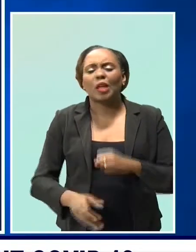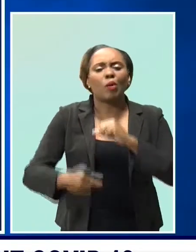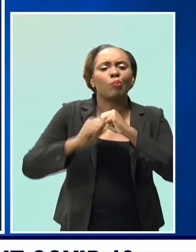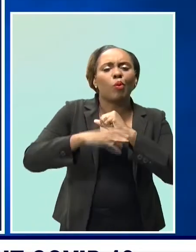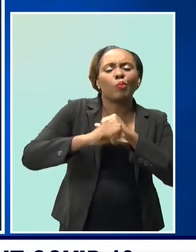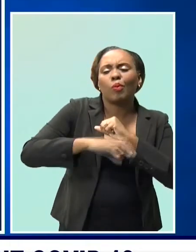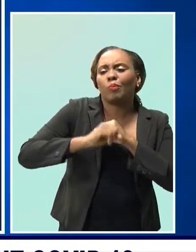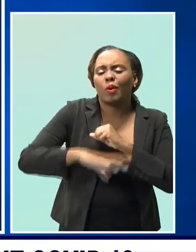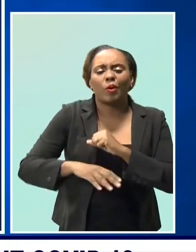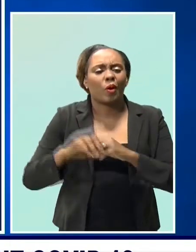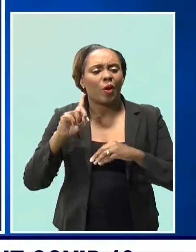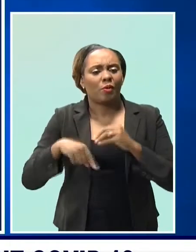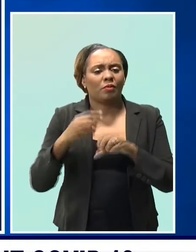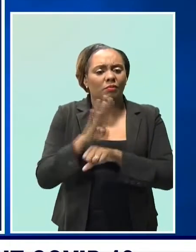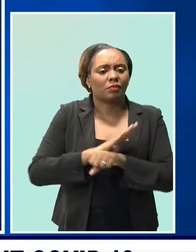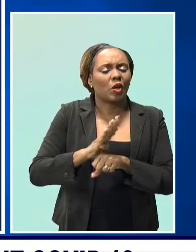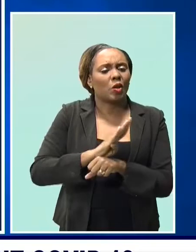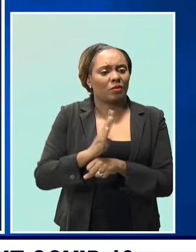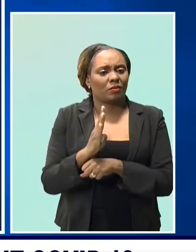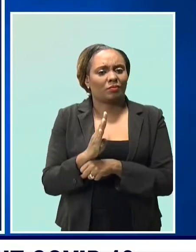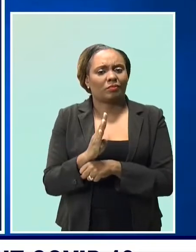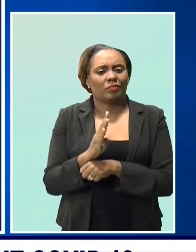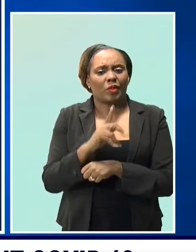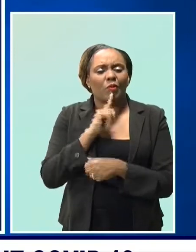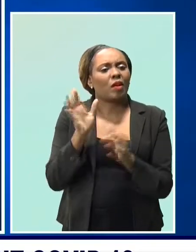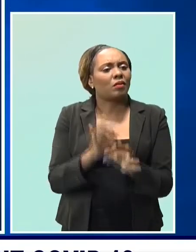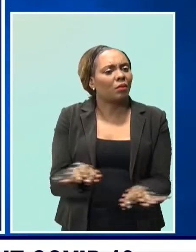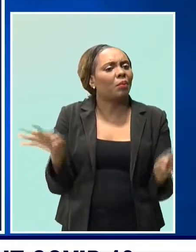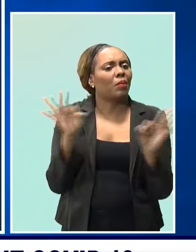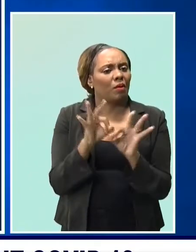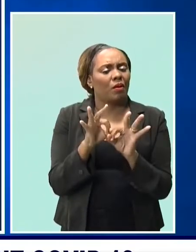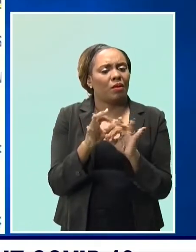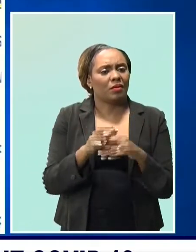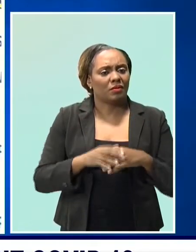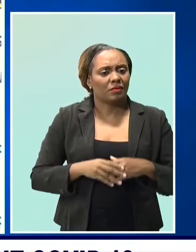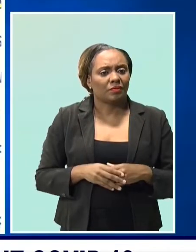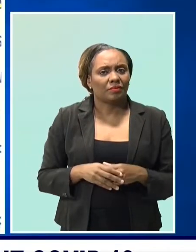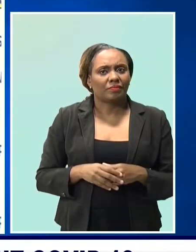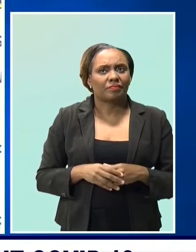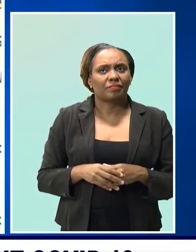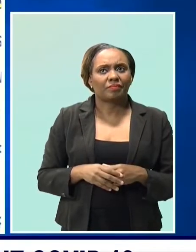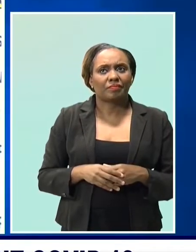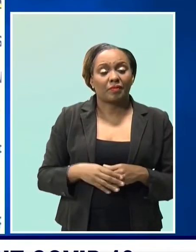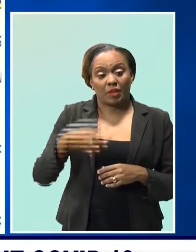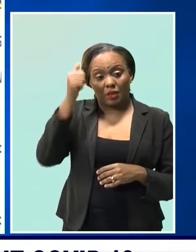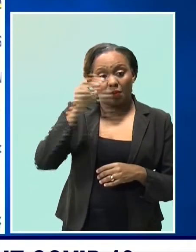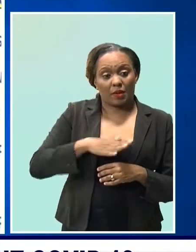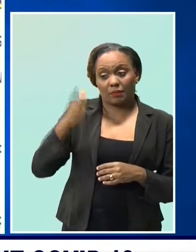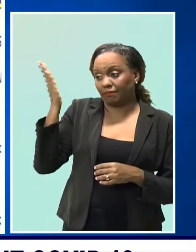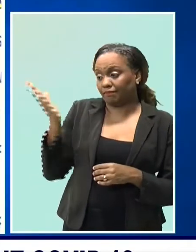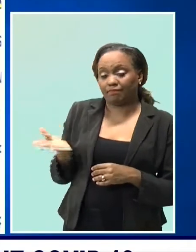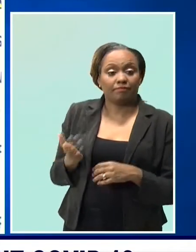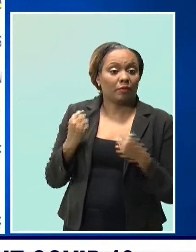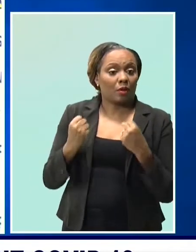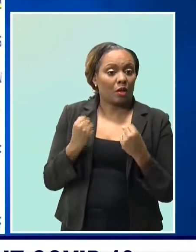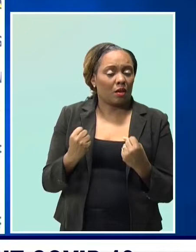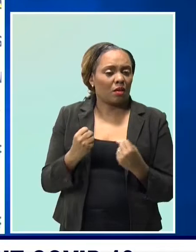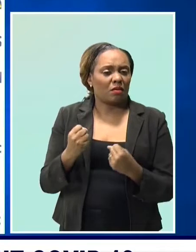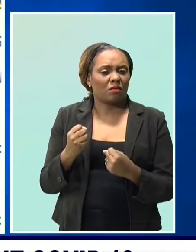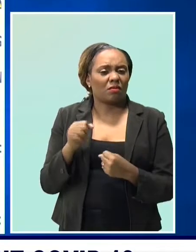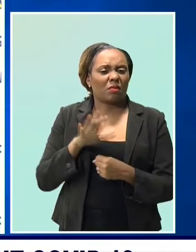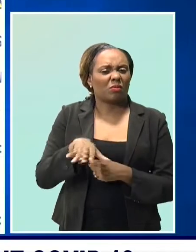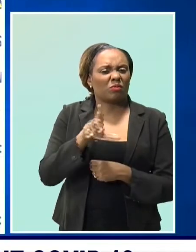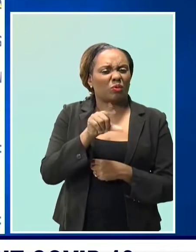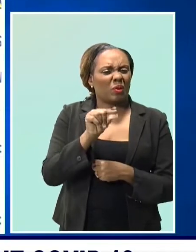in the policymaking element of the tourism industry are unable to do. Derek Morris, who has been a taxi driver for about